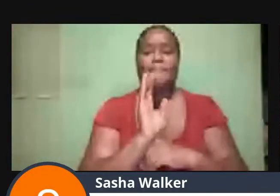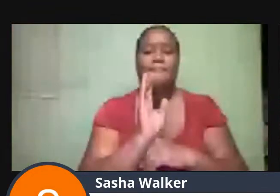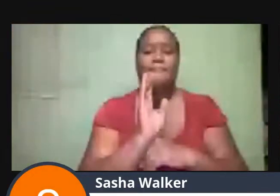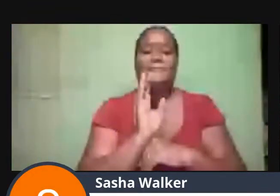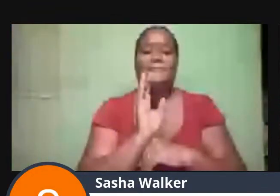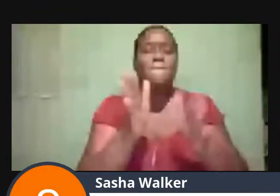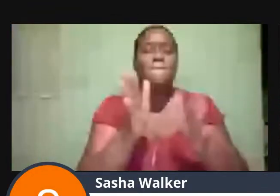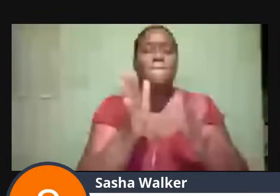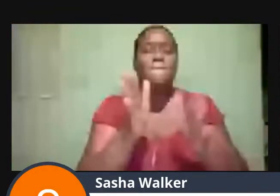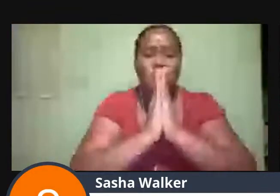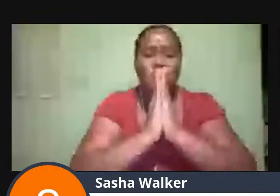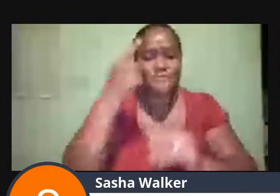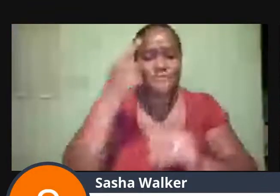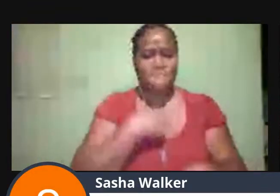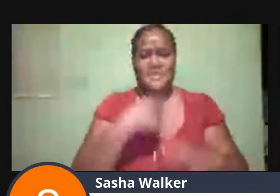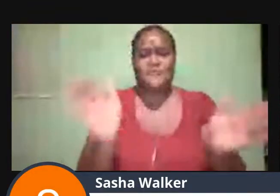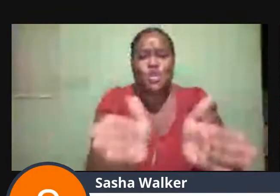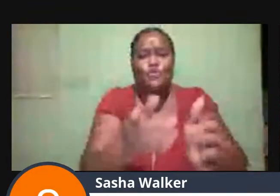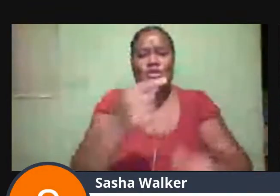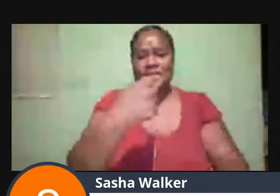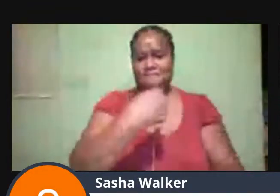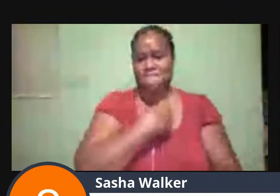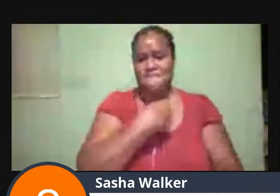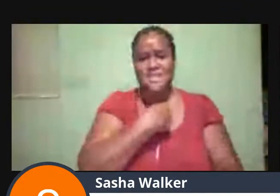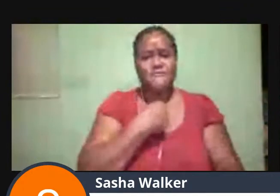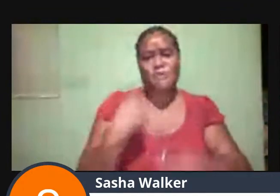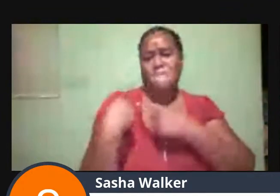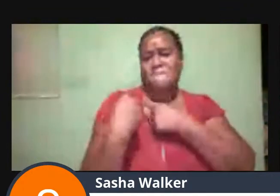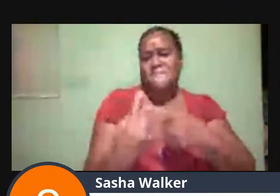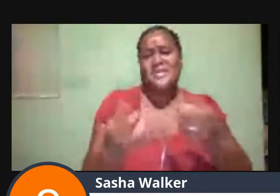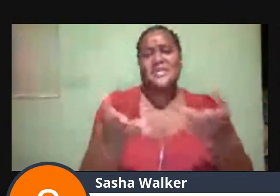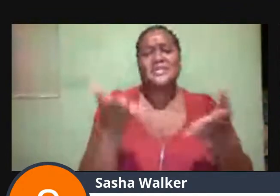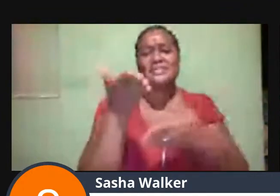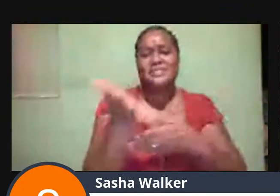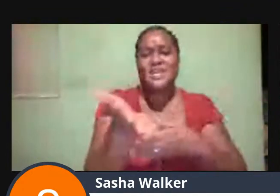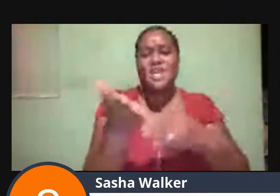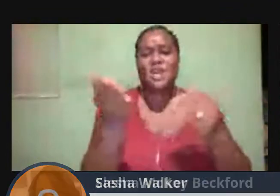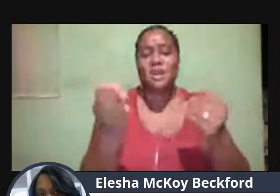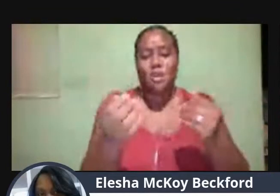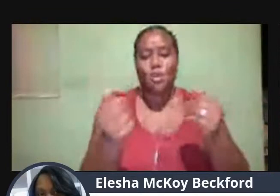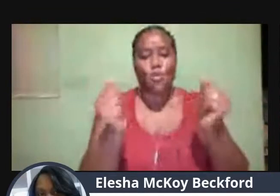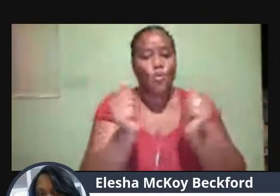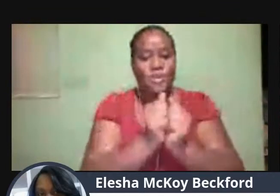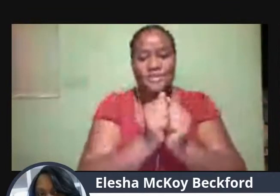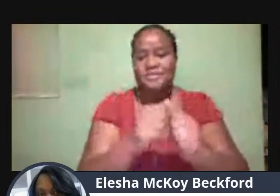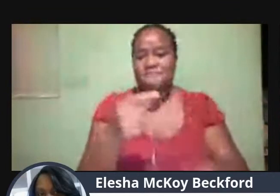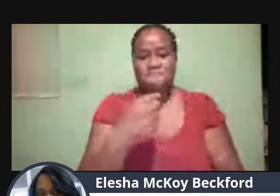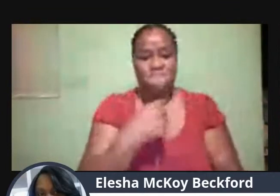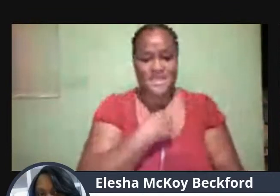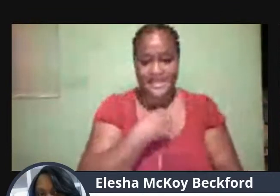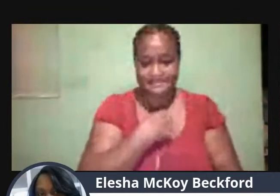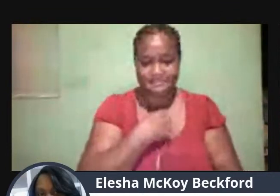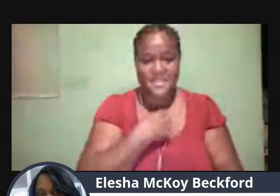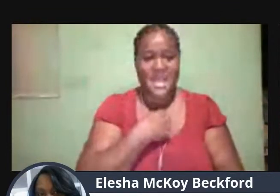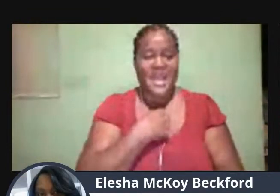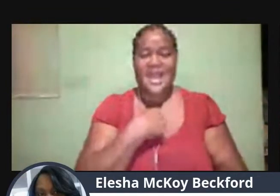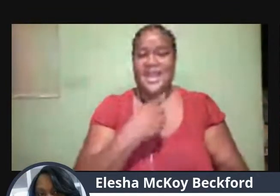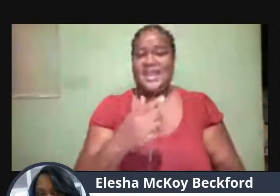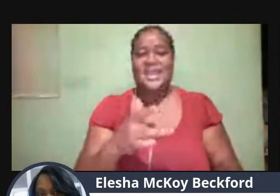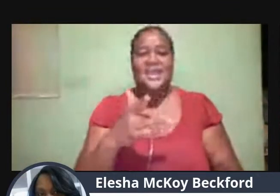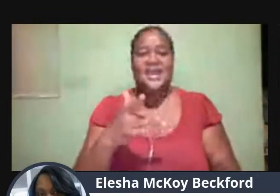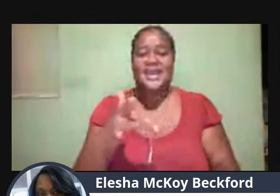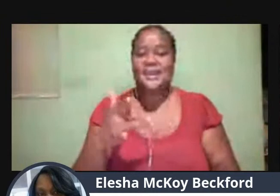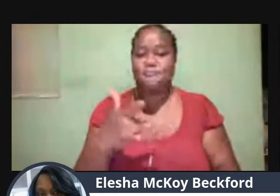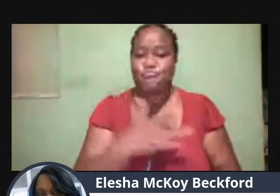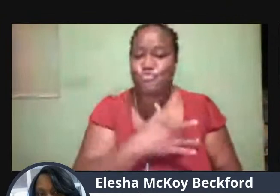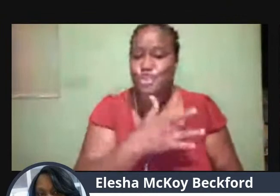And for just being there Throughout this period of my ministry I appreciate you You have been a strong tower of